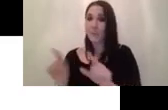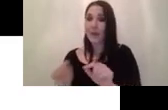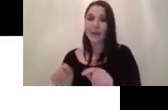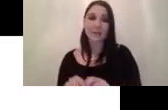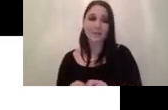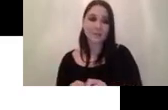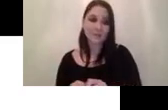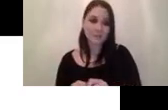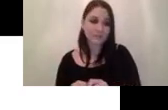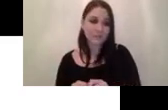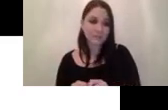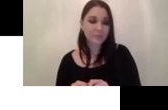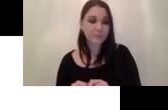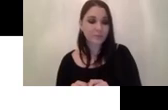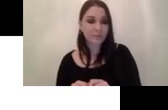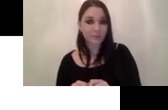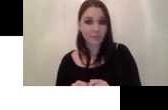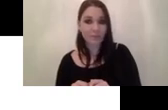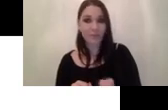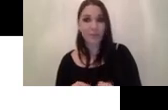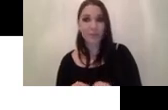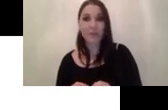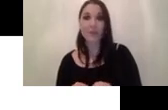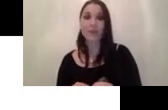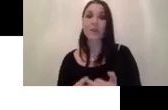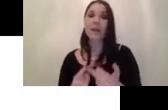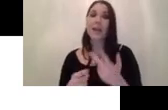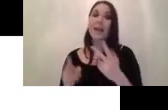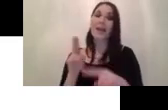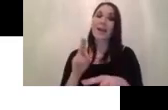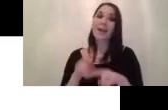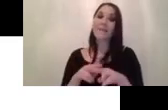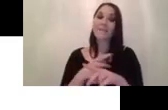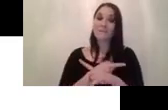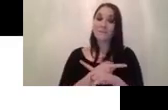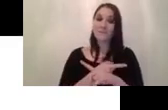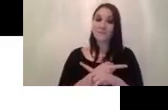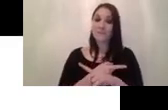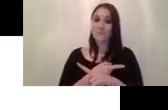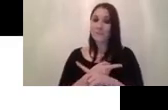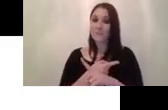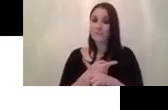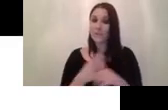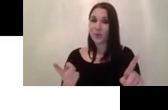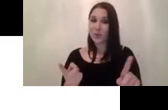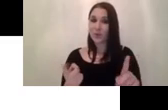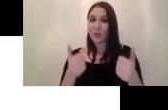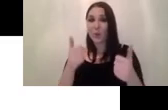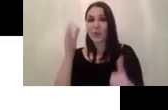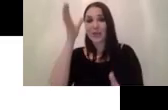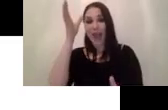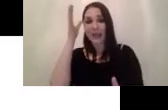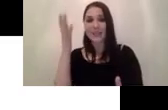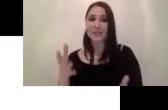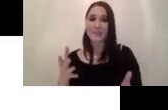with the if you have a good guess about your hyperparameters and genetic genetic